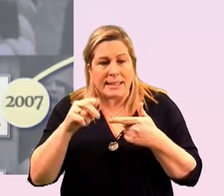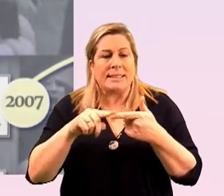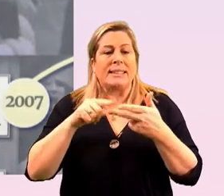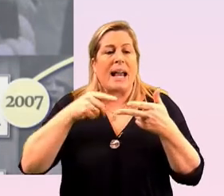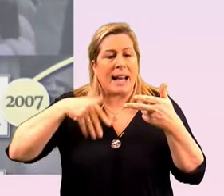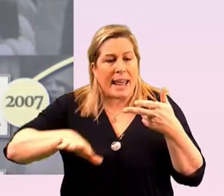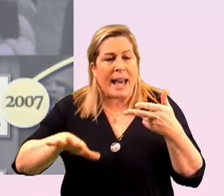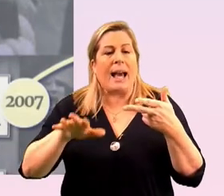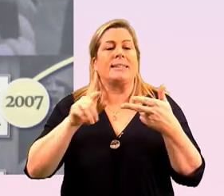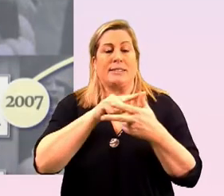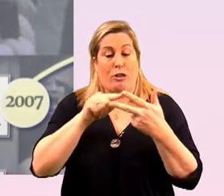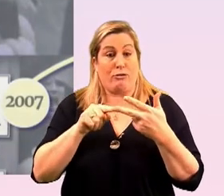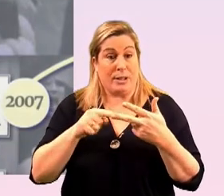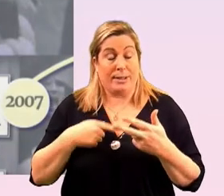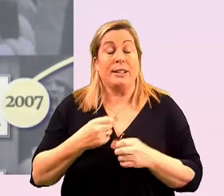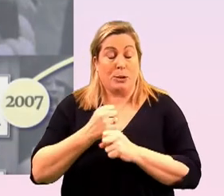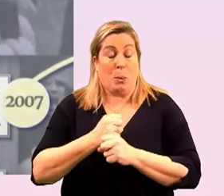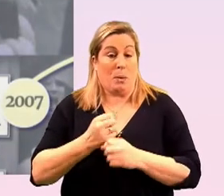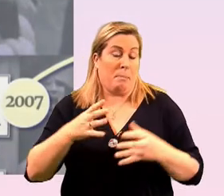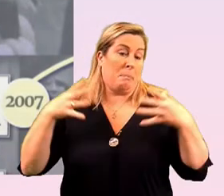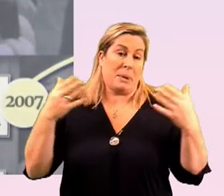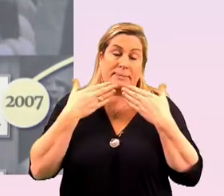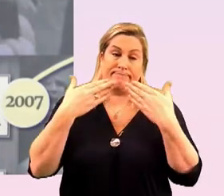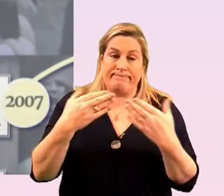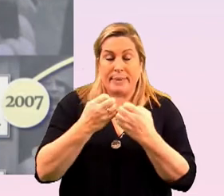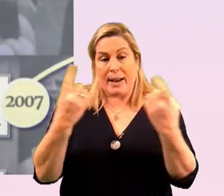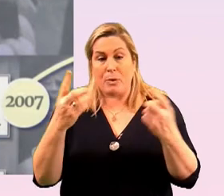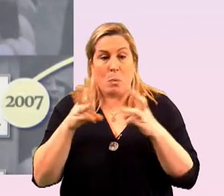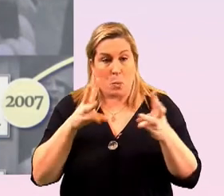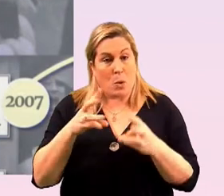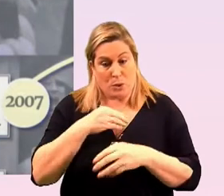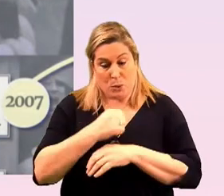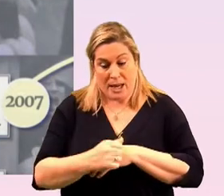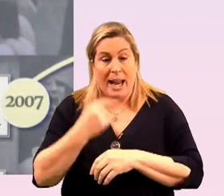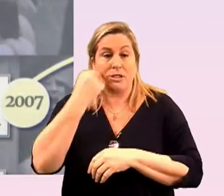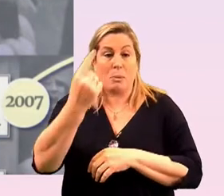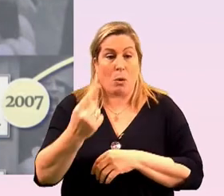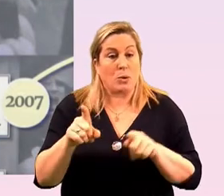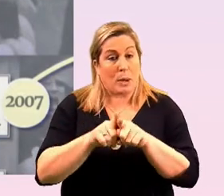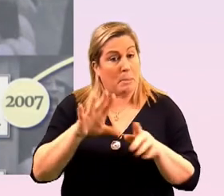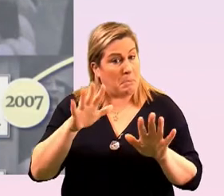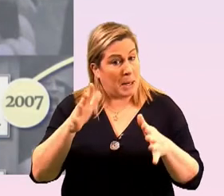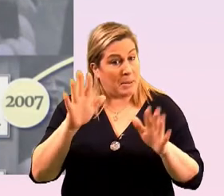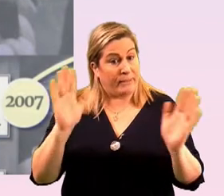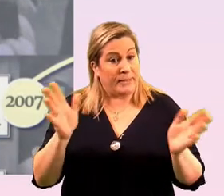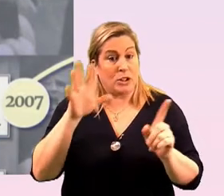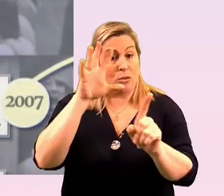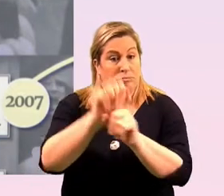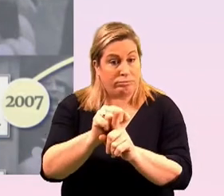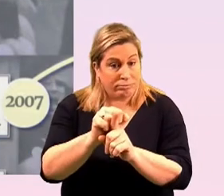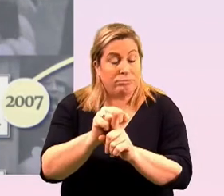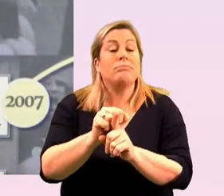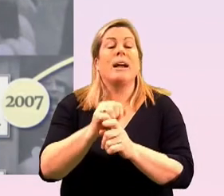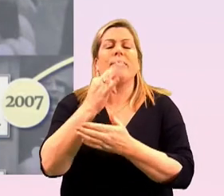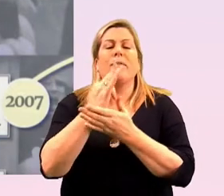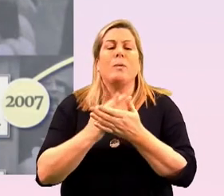huge thanks to everyone who's been working on this event today and again tomorrow you might have spotted as well over the day we have a